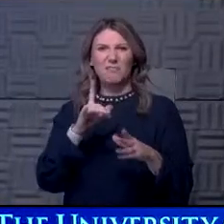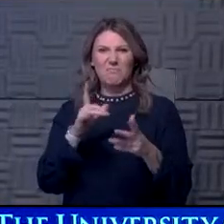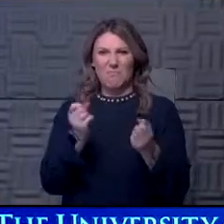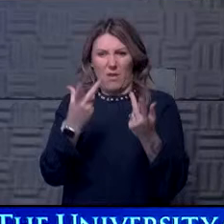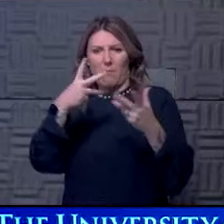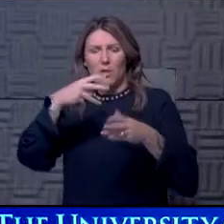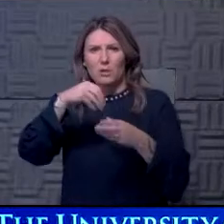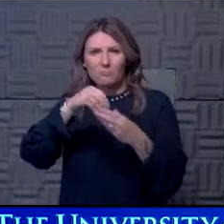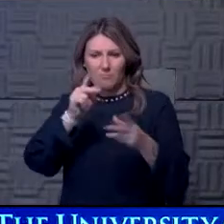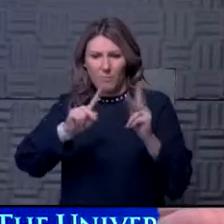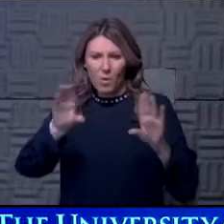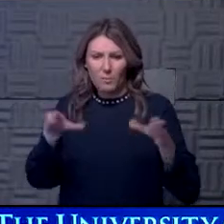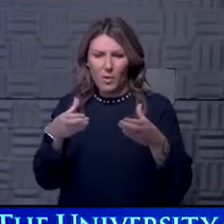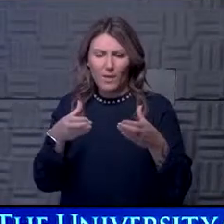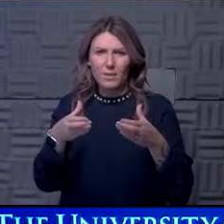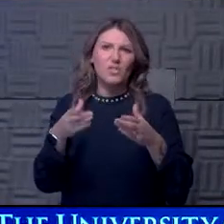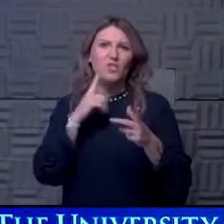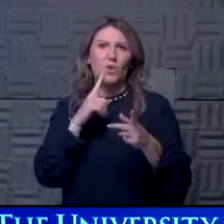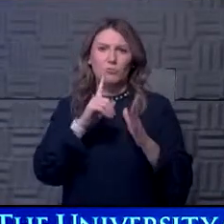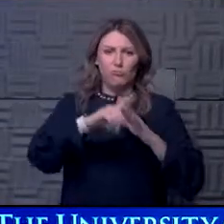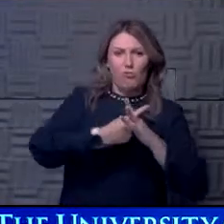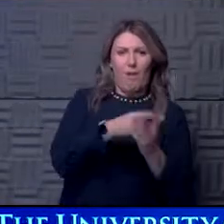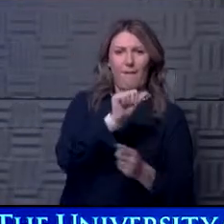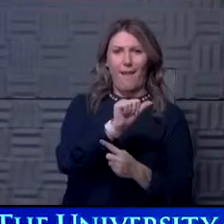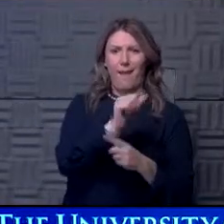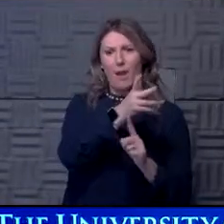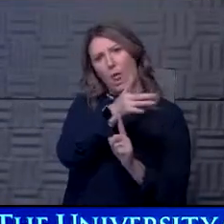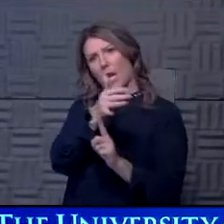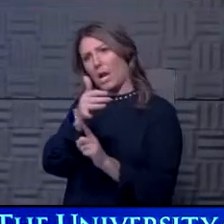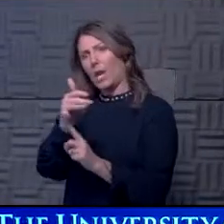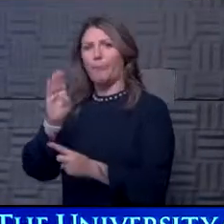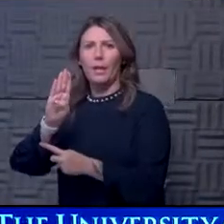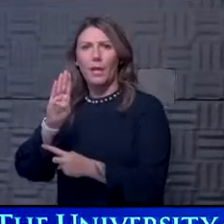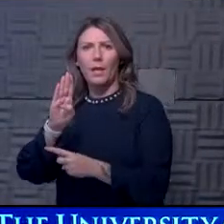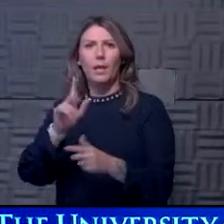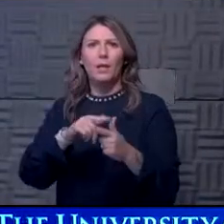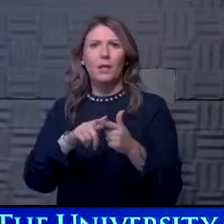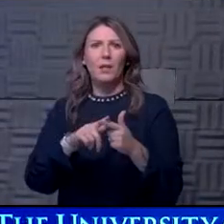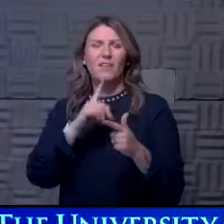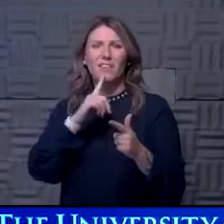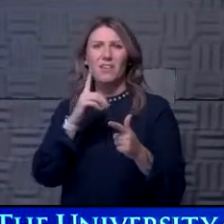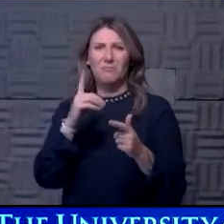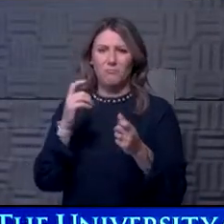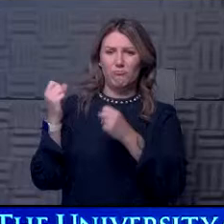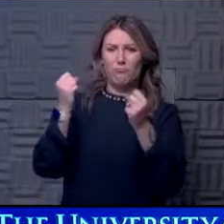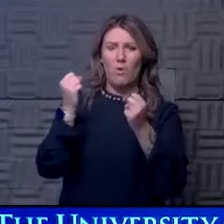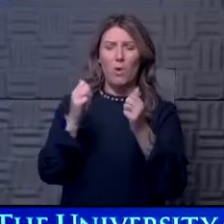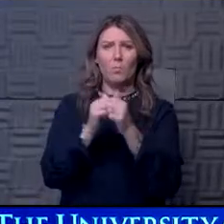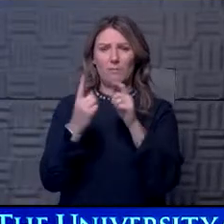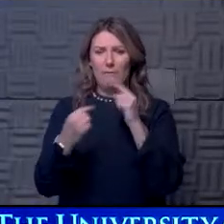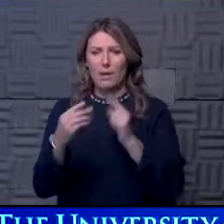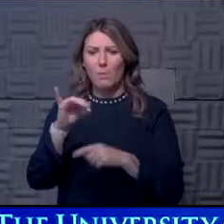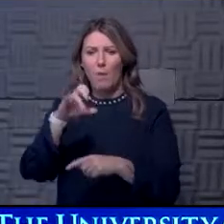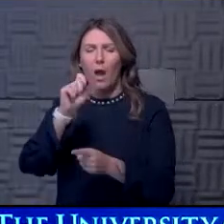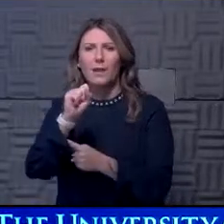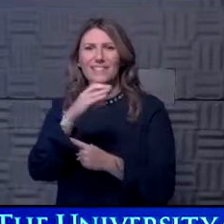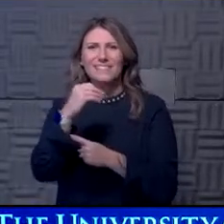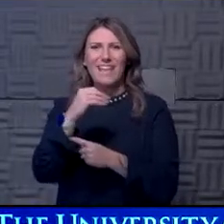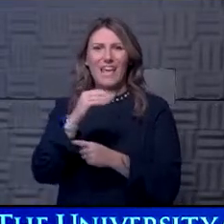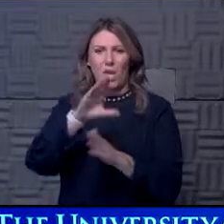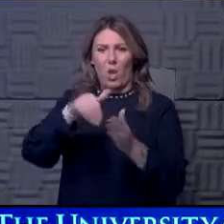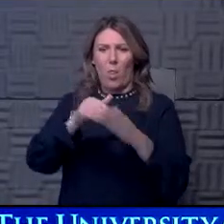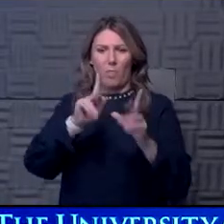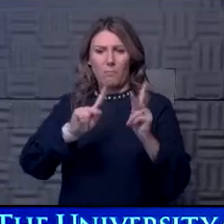at point A and point B, and what they found was the prevalence of IgG antibodies in a sampling of the population